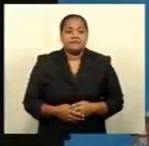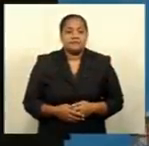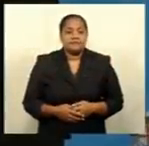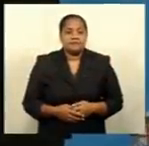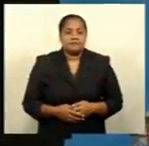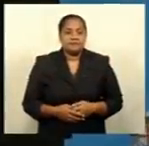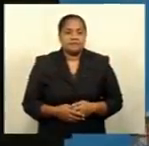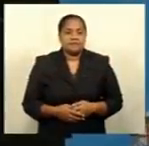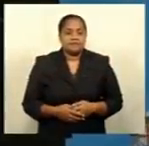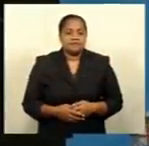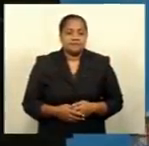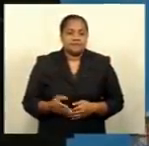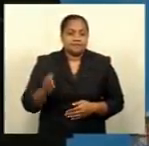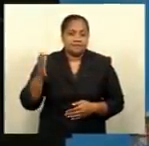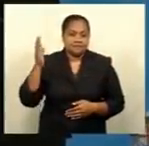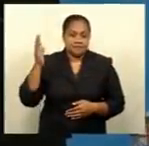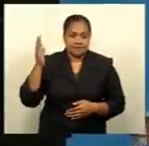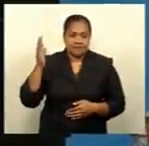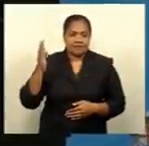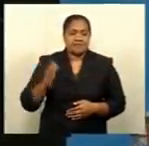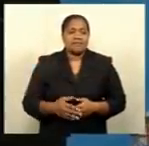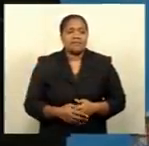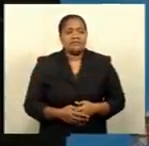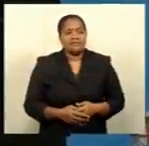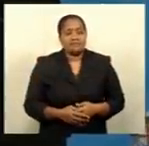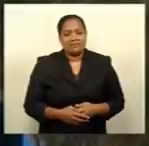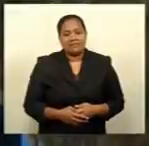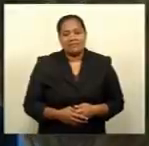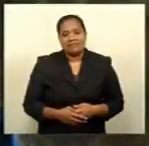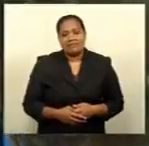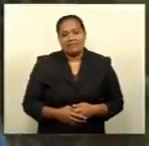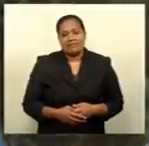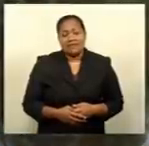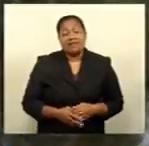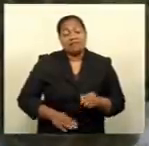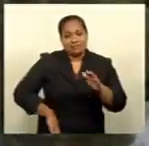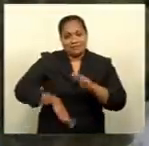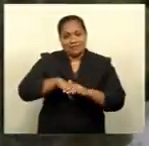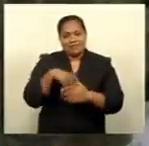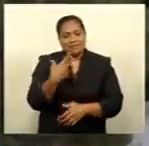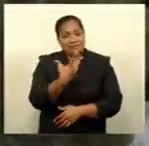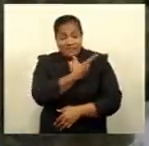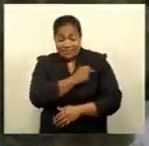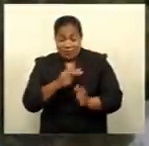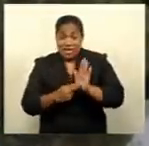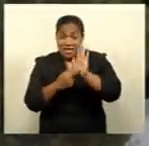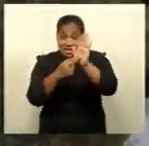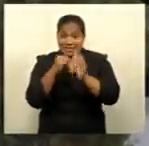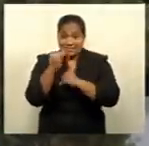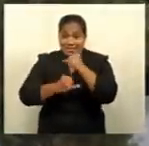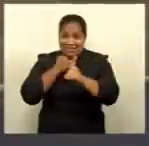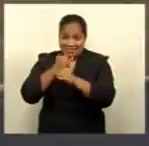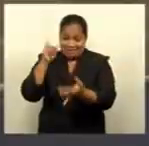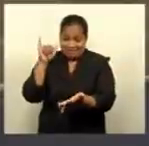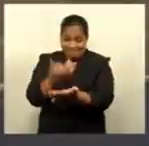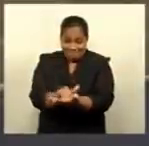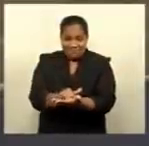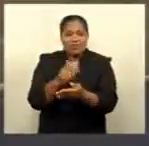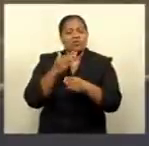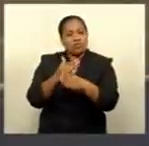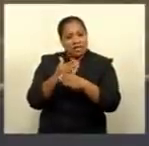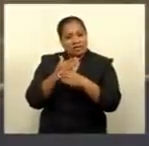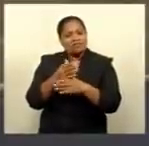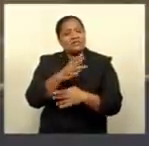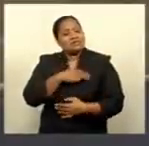personnel engaged in quarantine operations must be fully vaccinated. Nandi International Airport staff are working closely with the ministry to